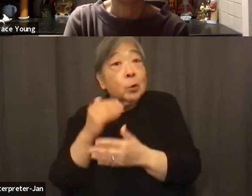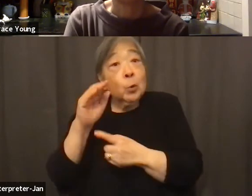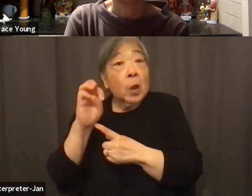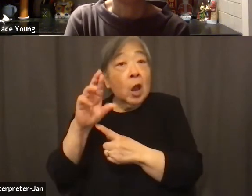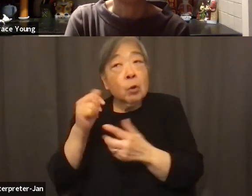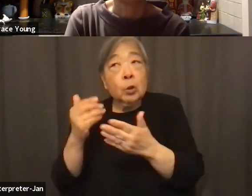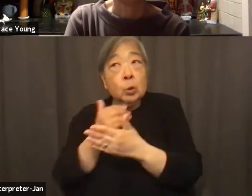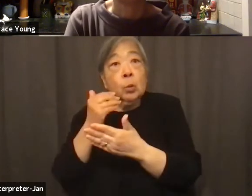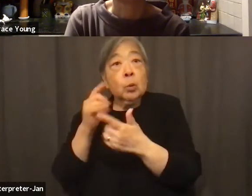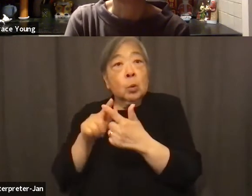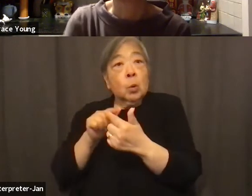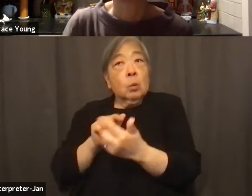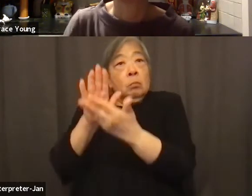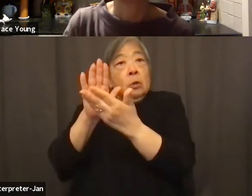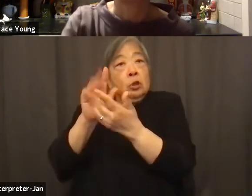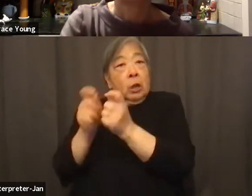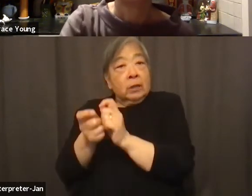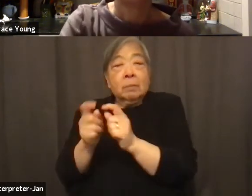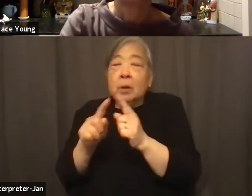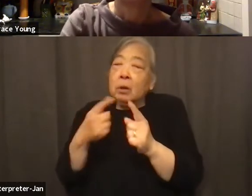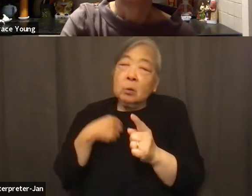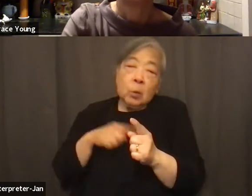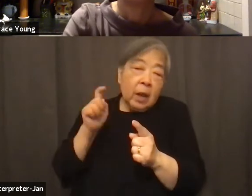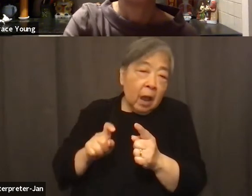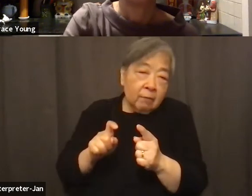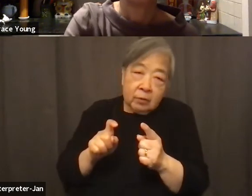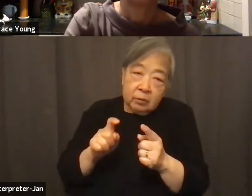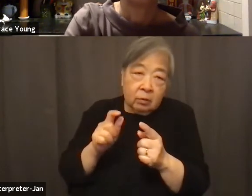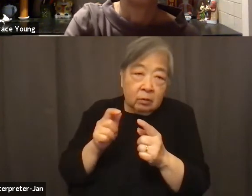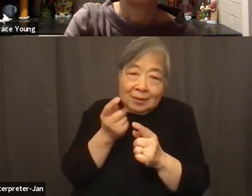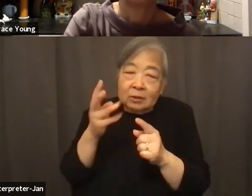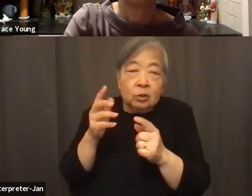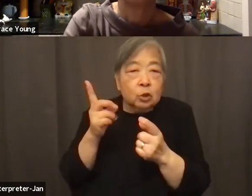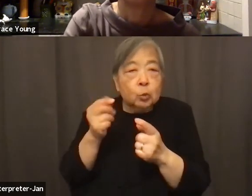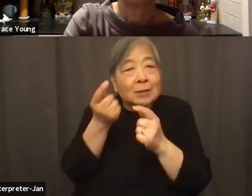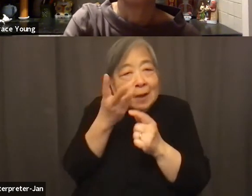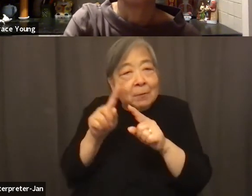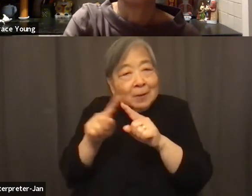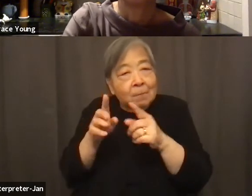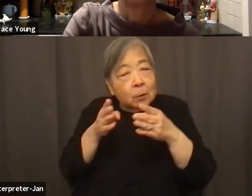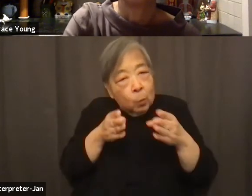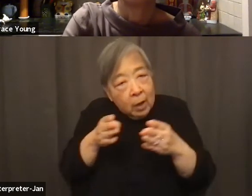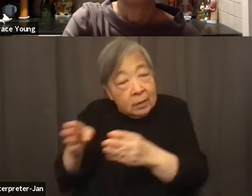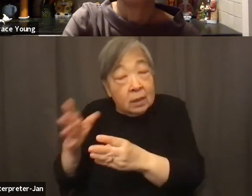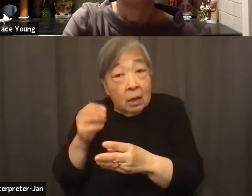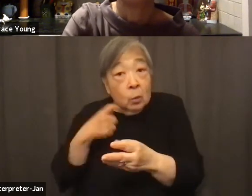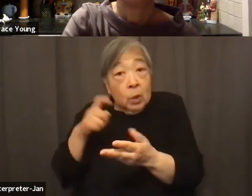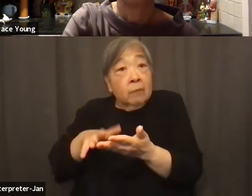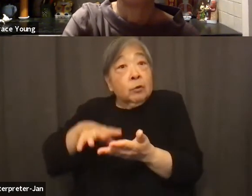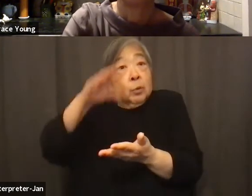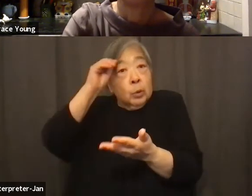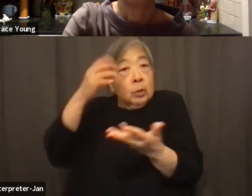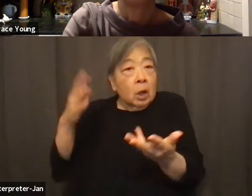no question about that we need to do a multi prong approach and one of the things that we need is that we need to lend liquidity.